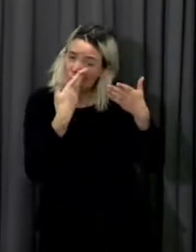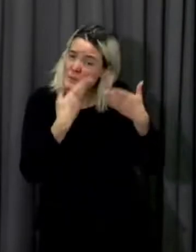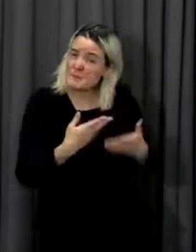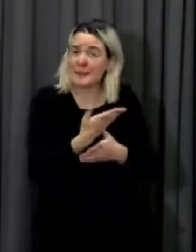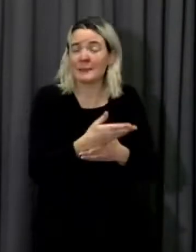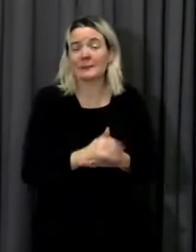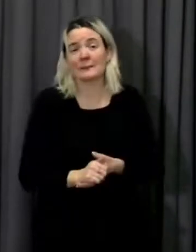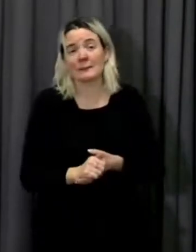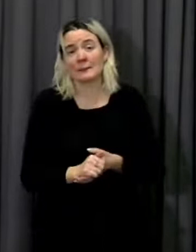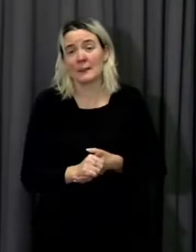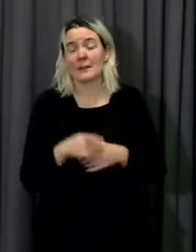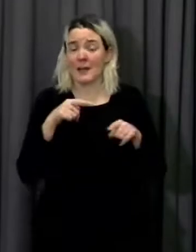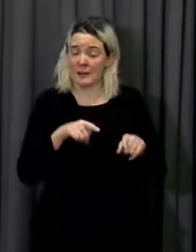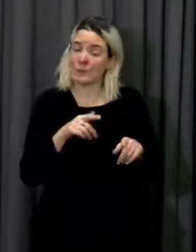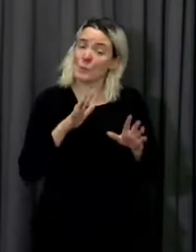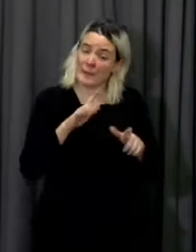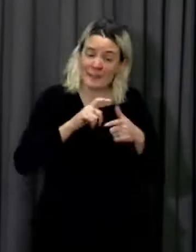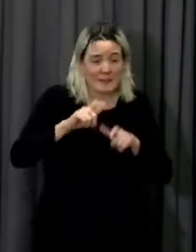of those issues under review.